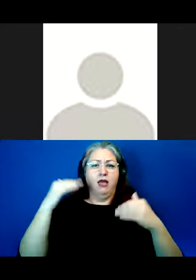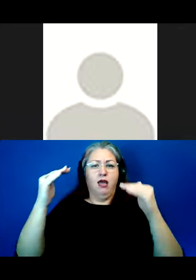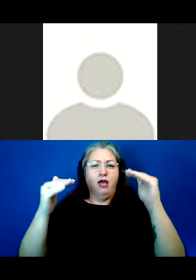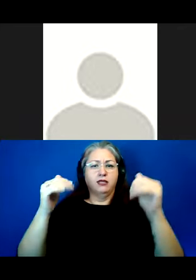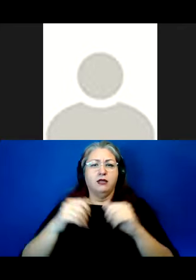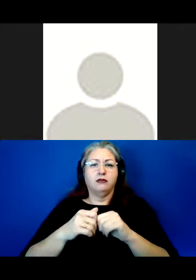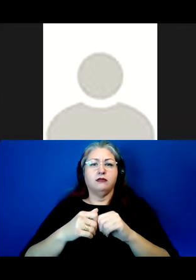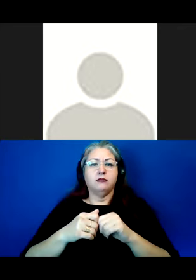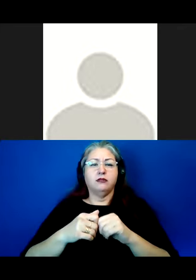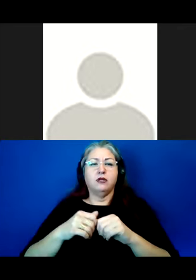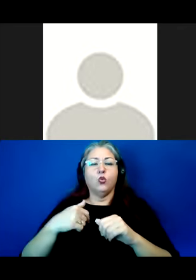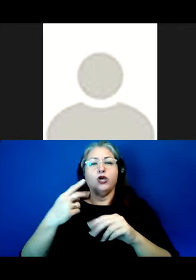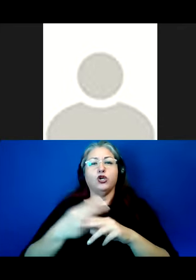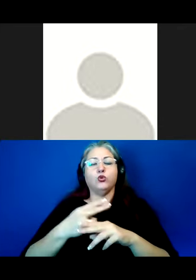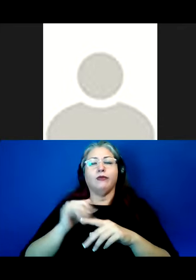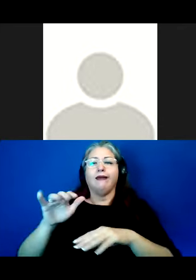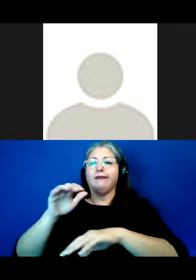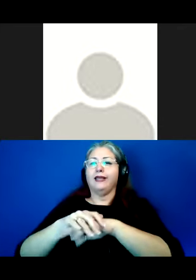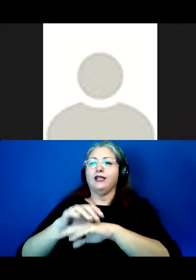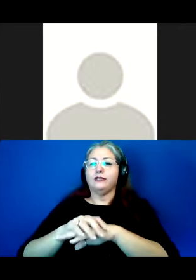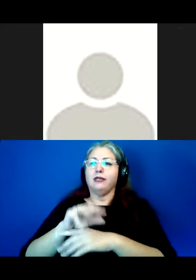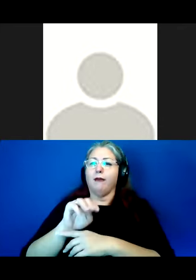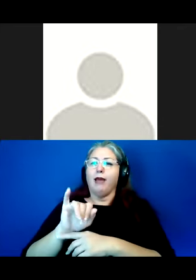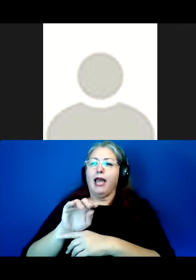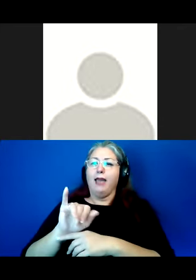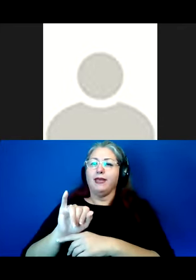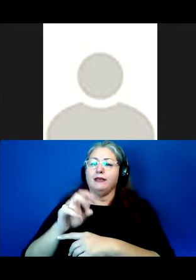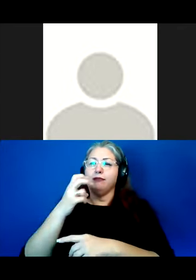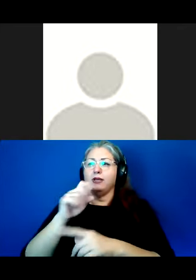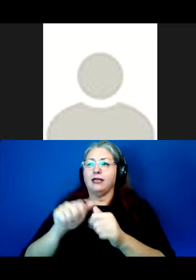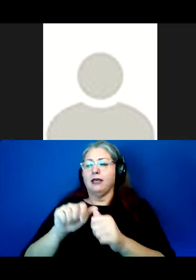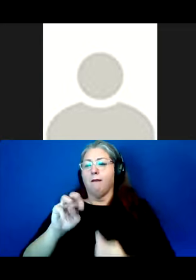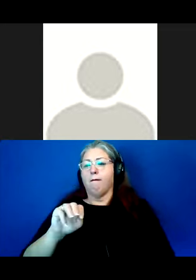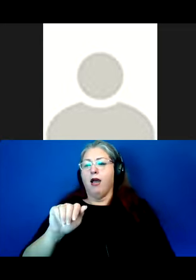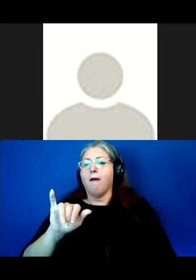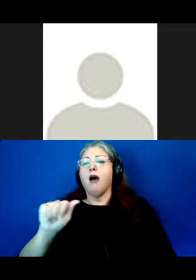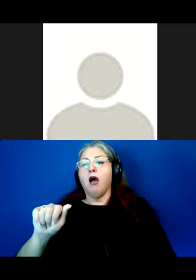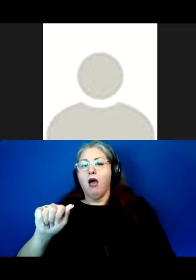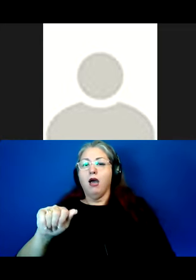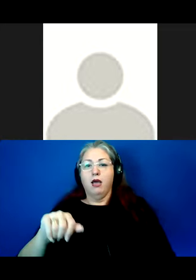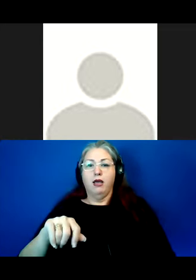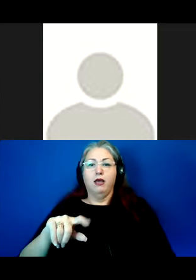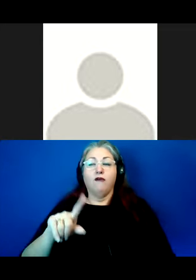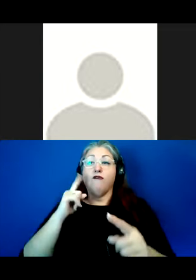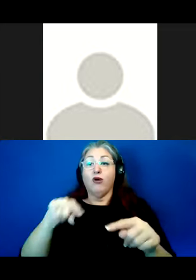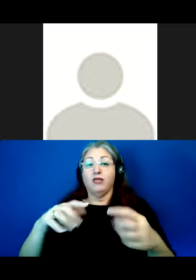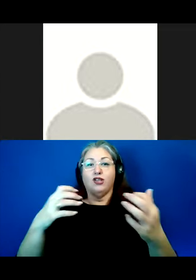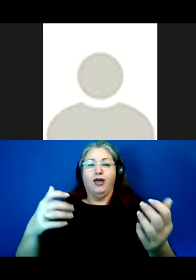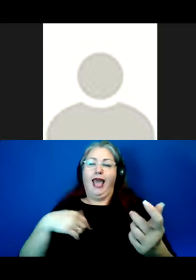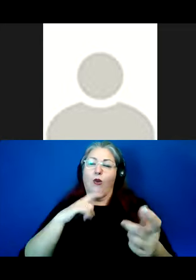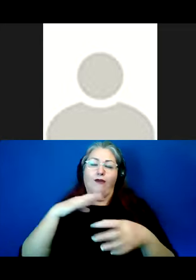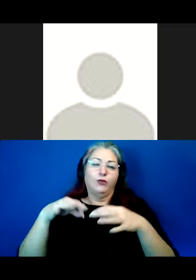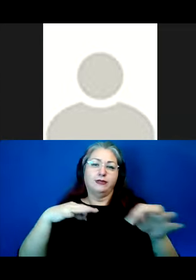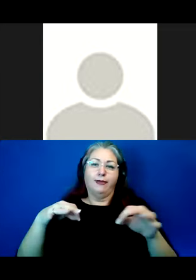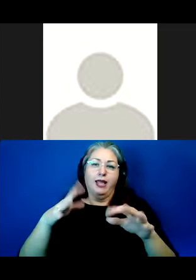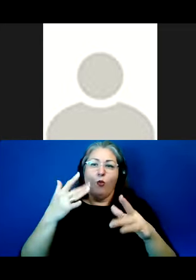I only knew and used the anglicized form, which is Miami, also pronounced as Miami. For this audience, I assume I don't need to explain the